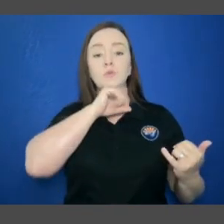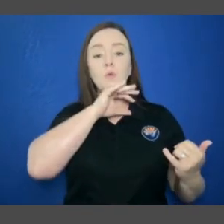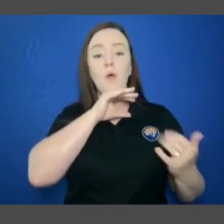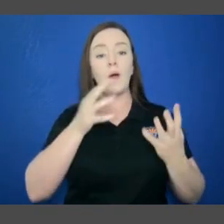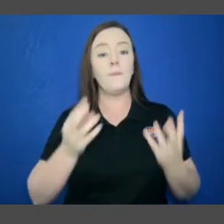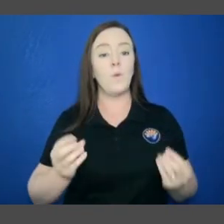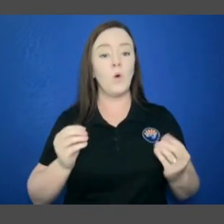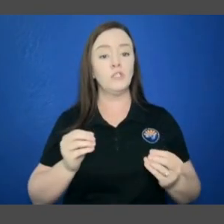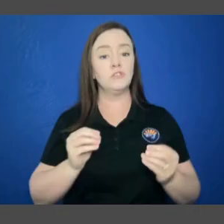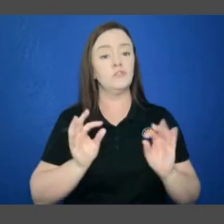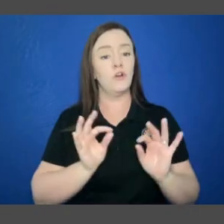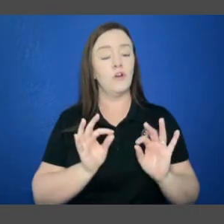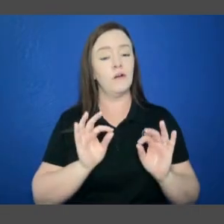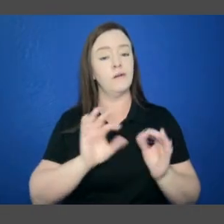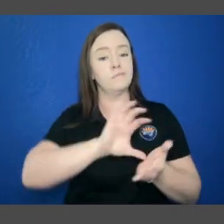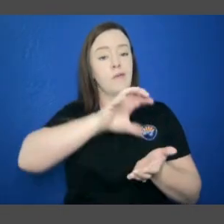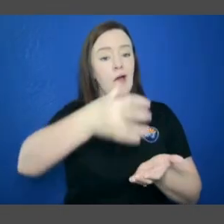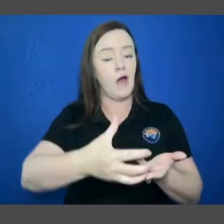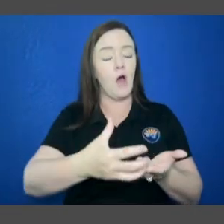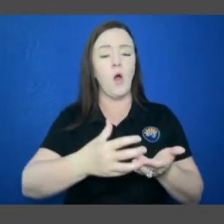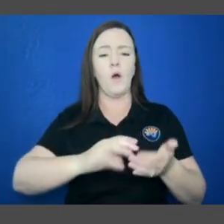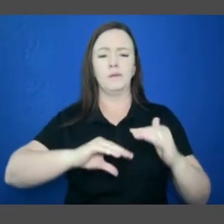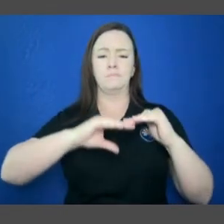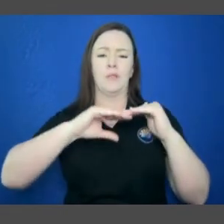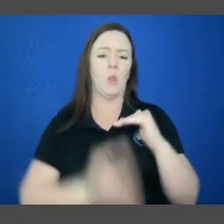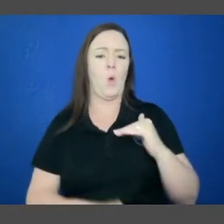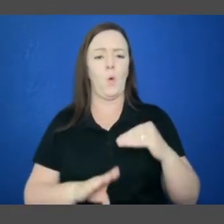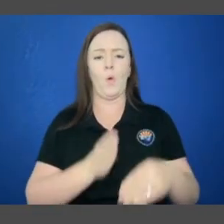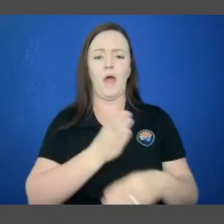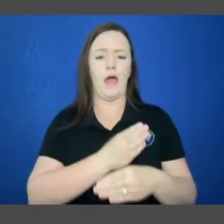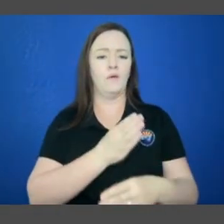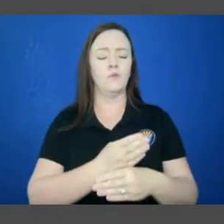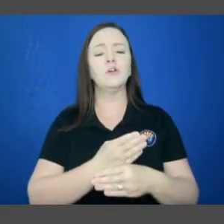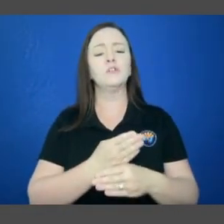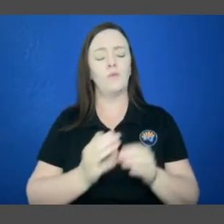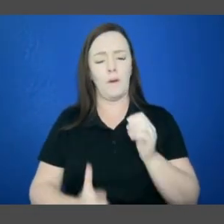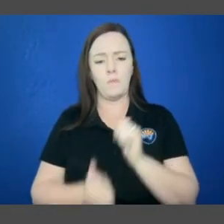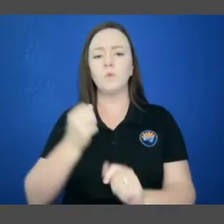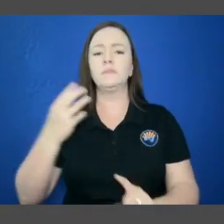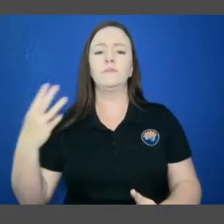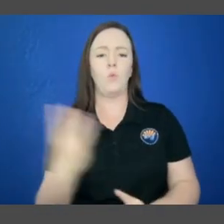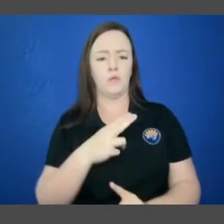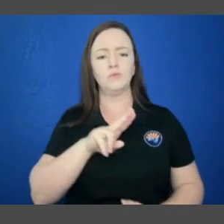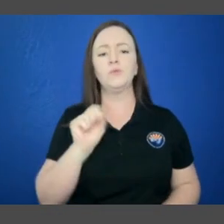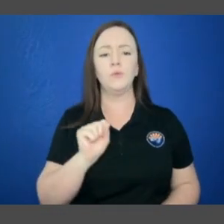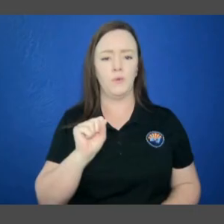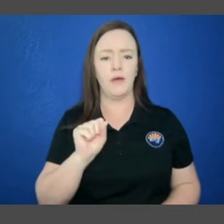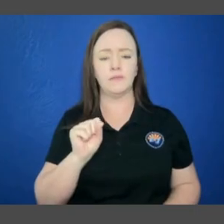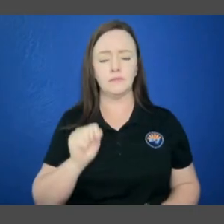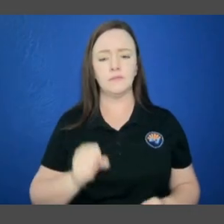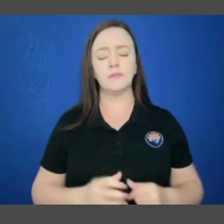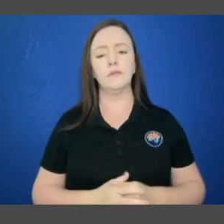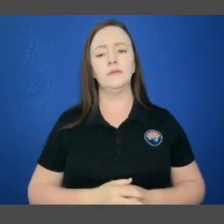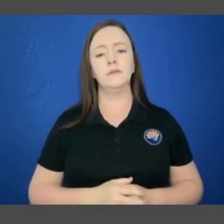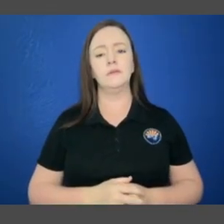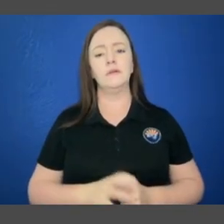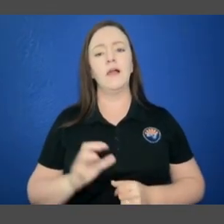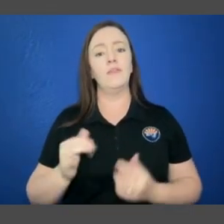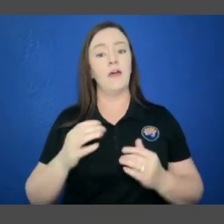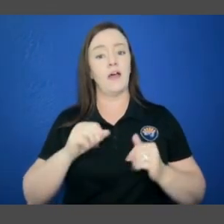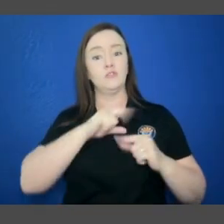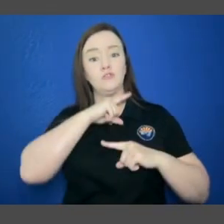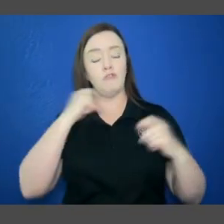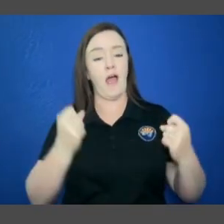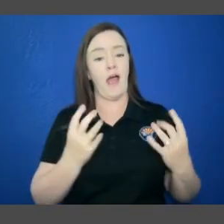values are well below normal for most of the western United States. This often drives the location of high